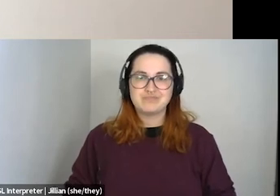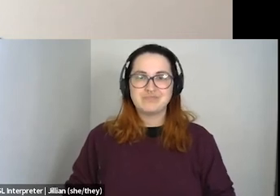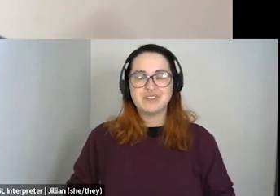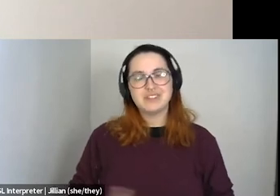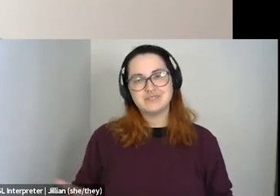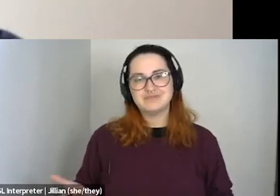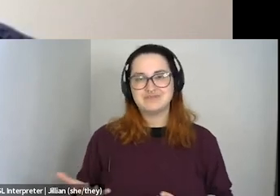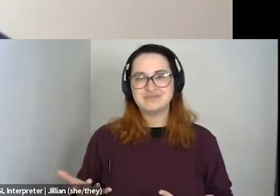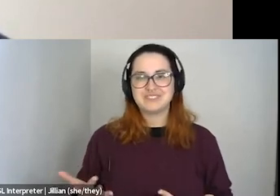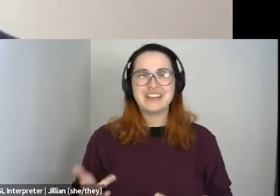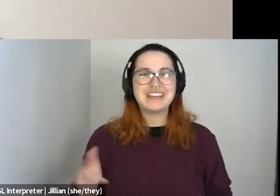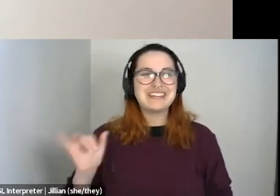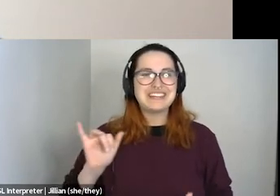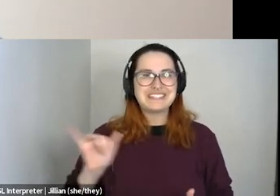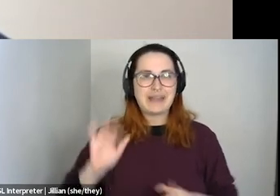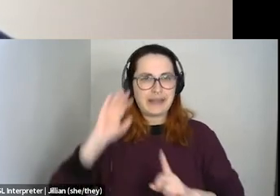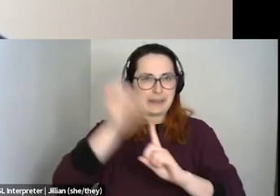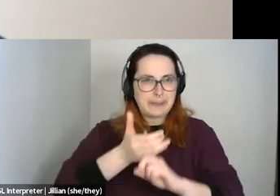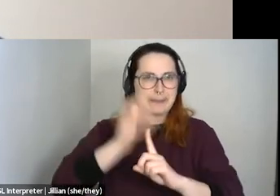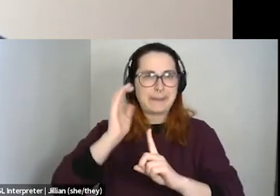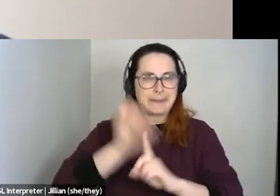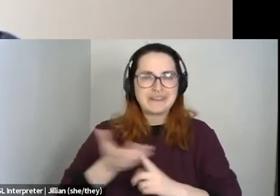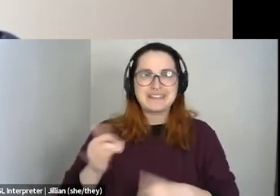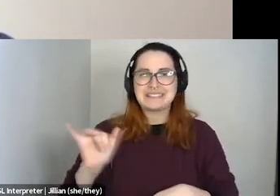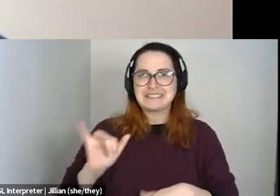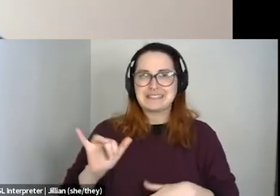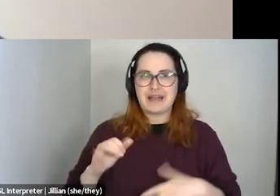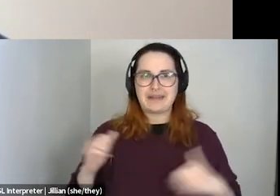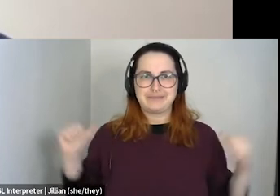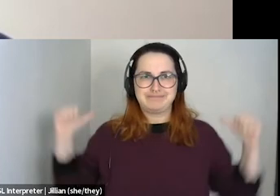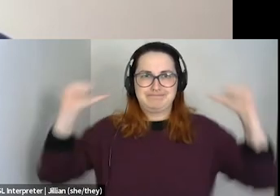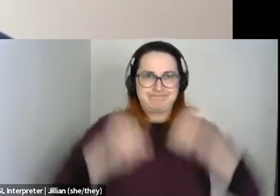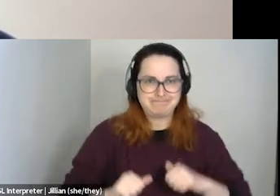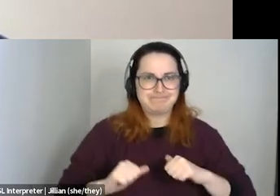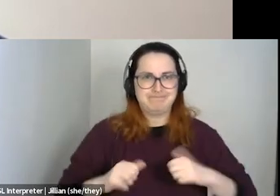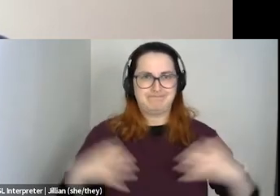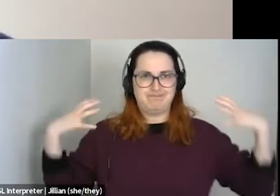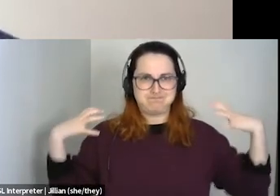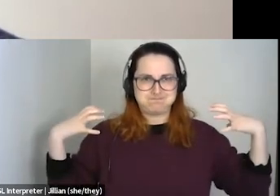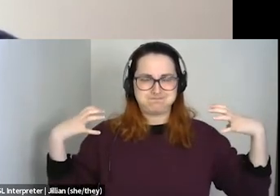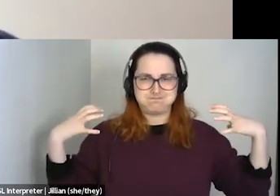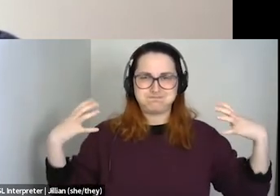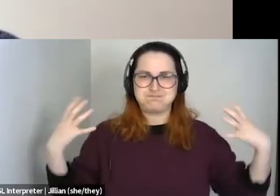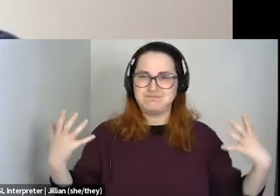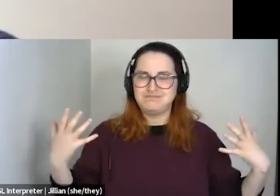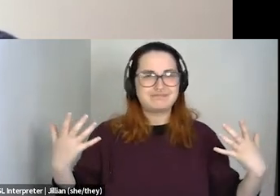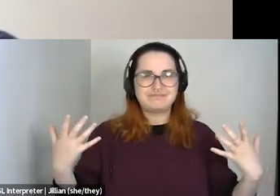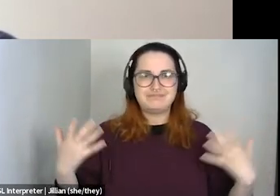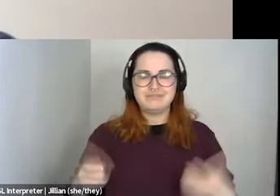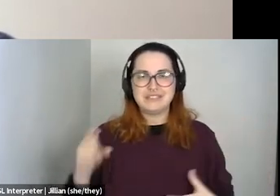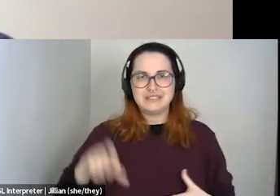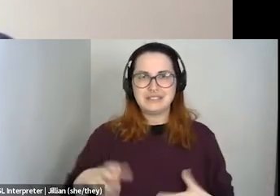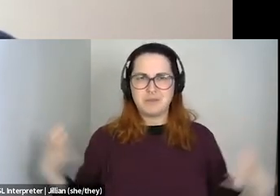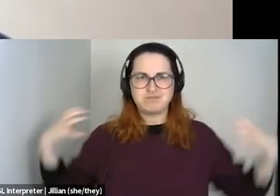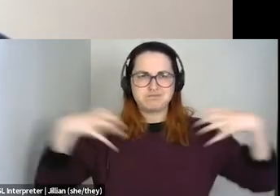light, like it's a big coat. Let me put my coat of resilience on again so I can face, you know, face going